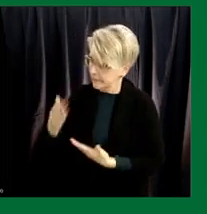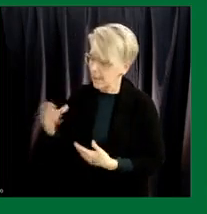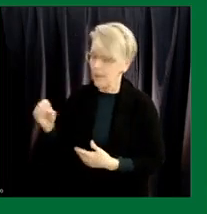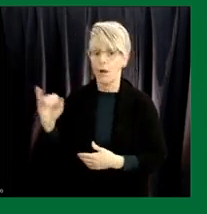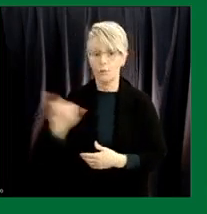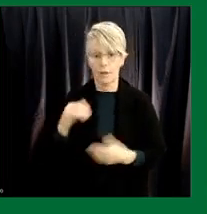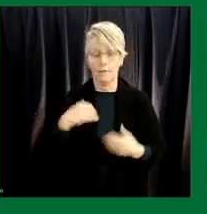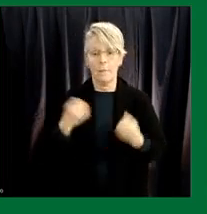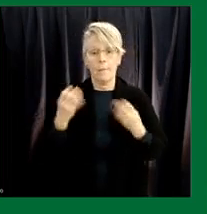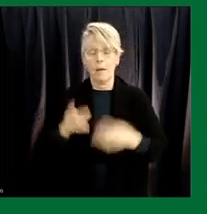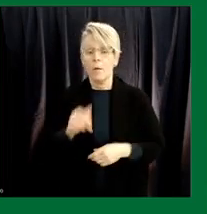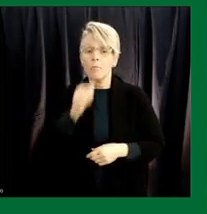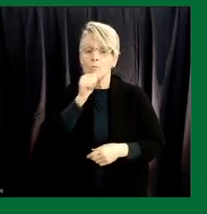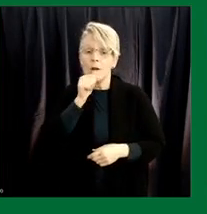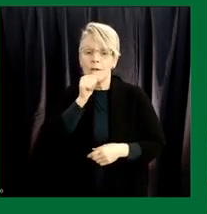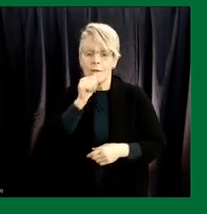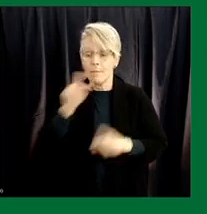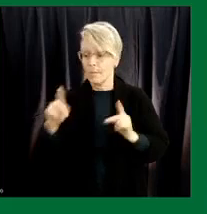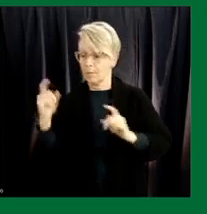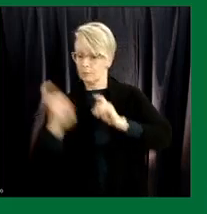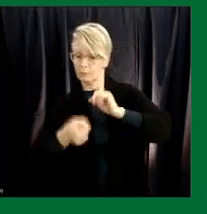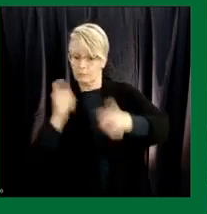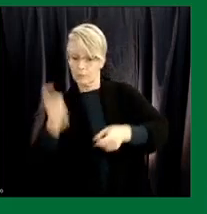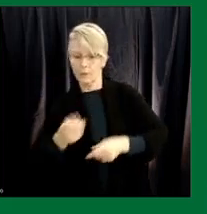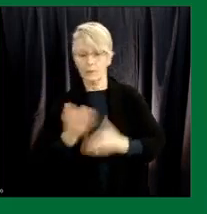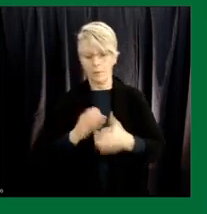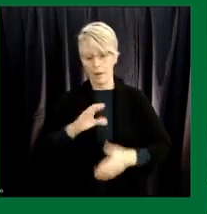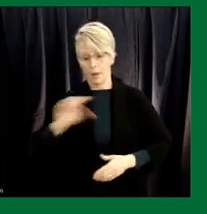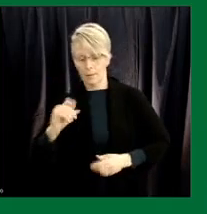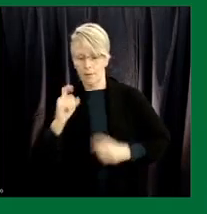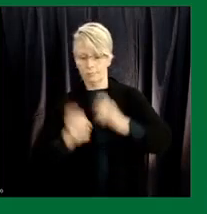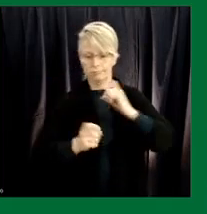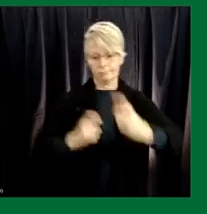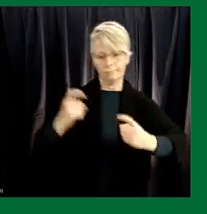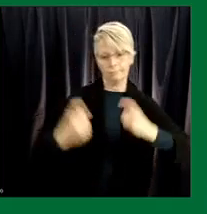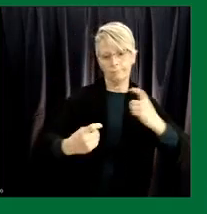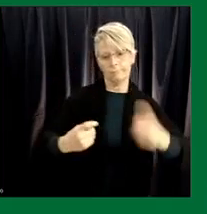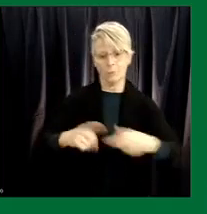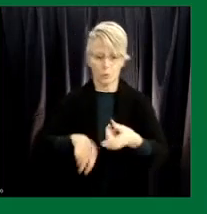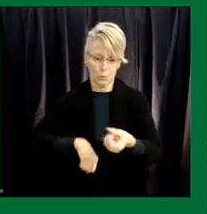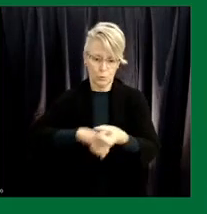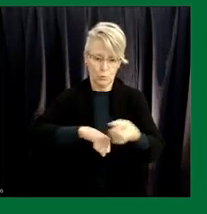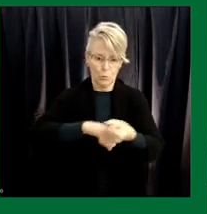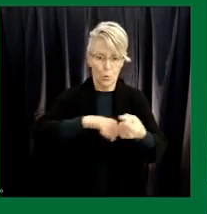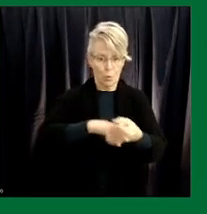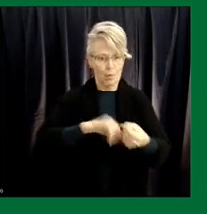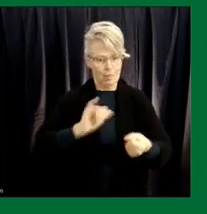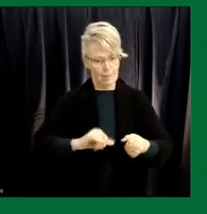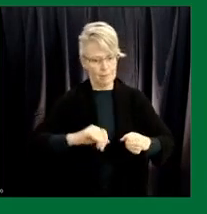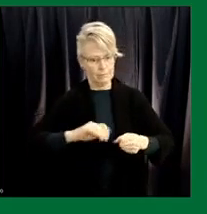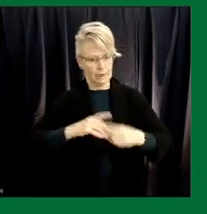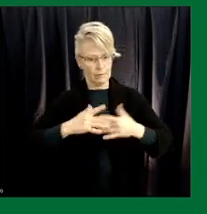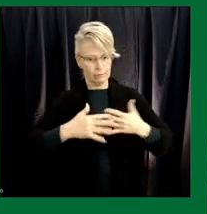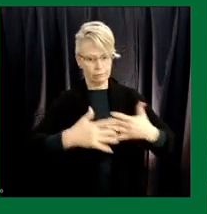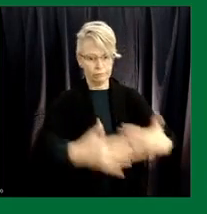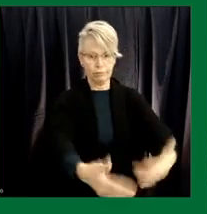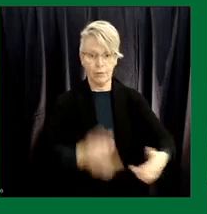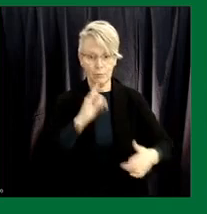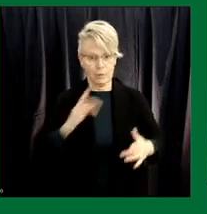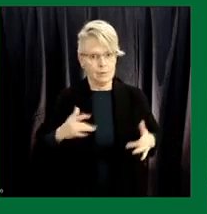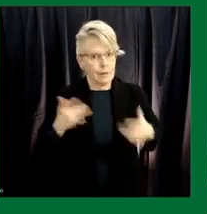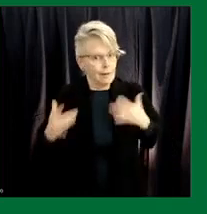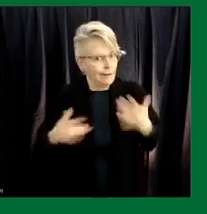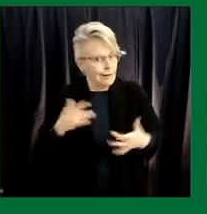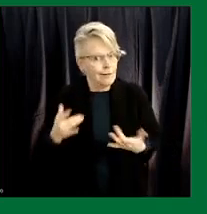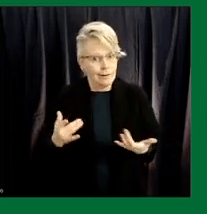many private donors and corporate sponsors who have now come forward in support of this facility. So it's a really exciting initiative. At the end